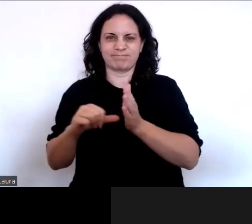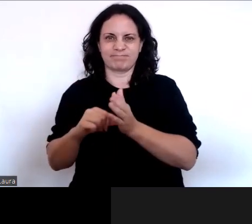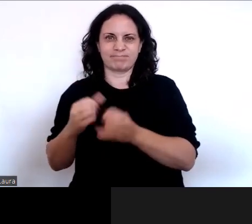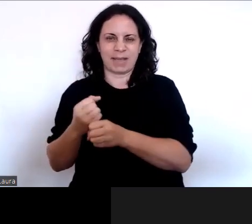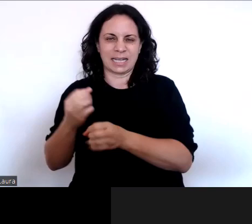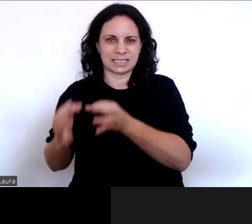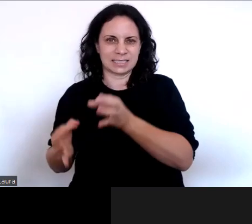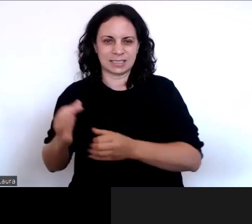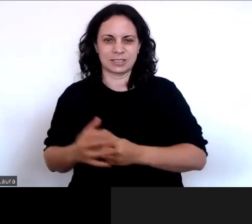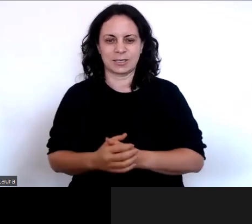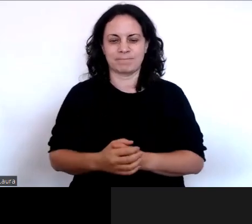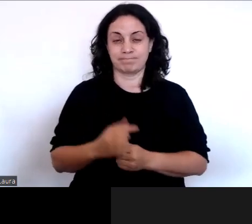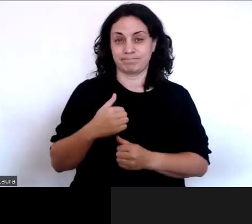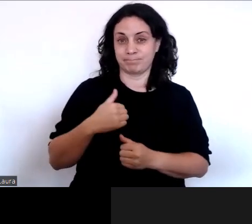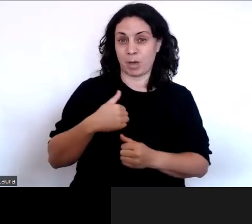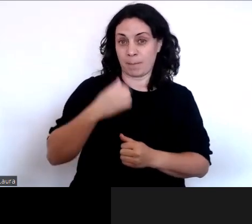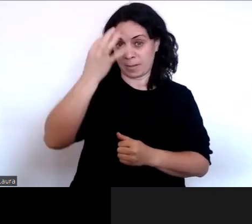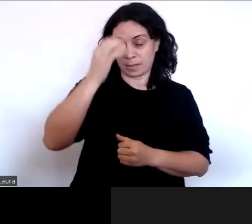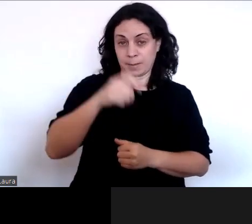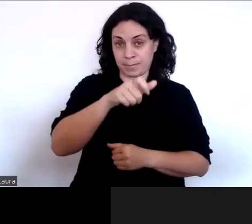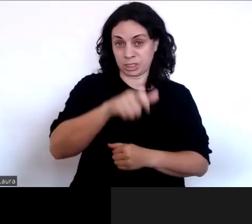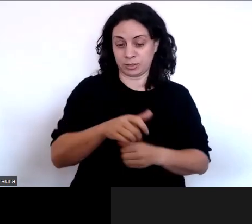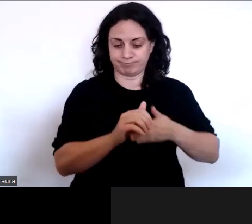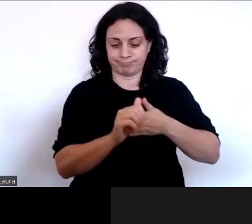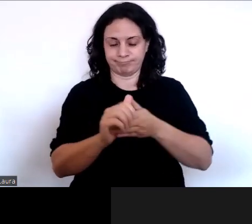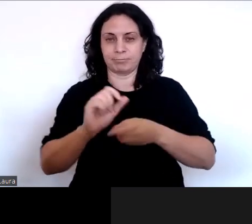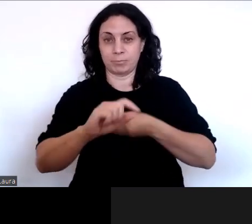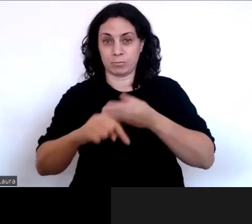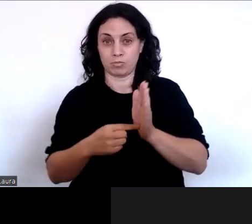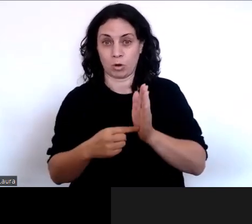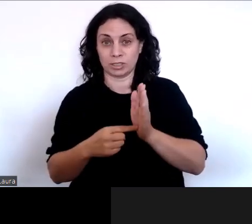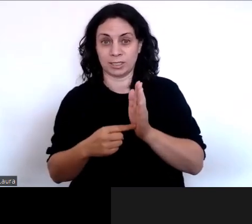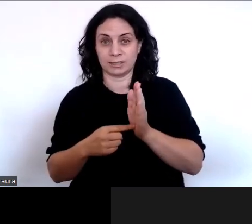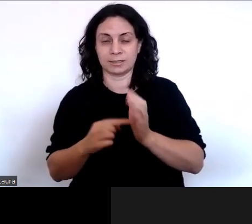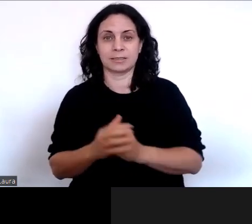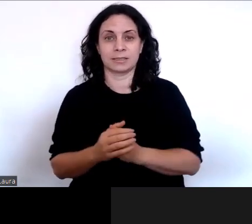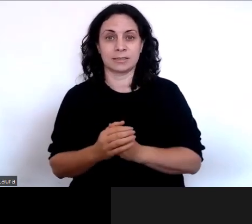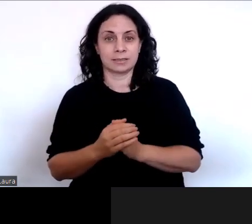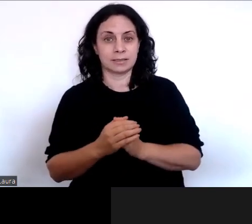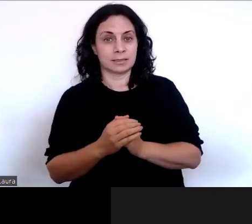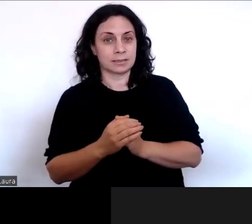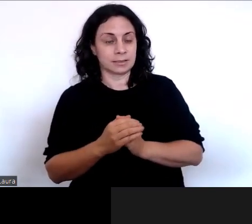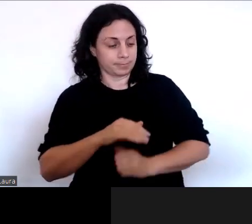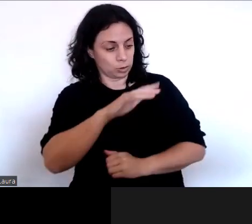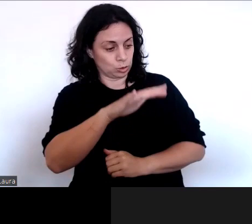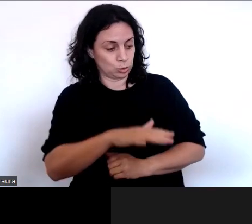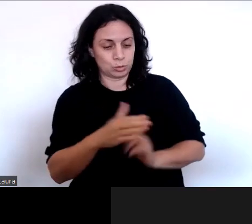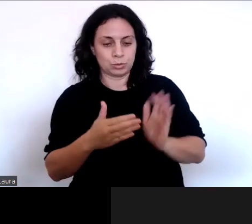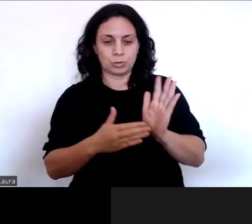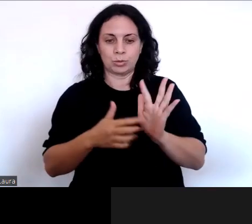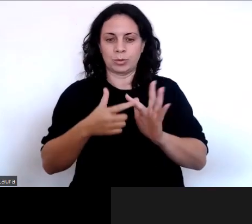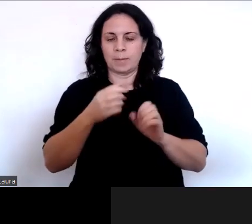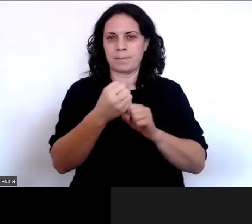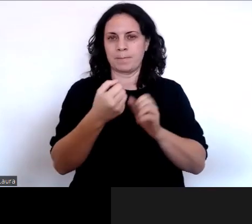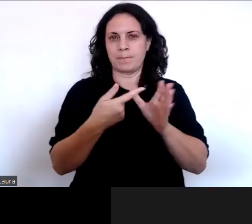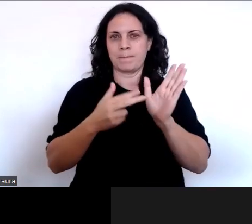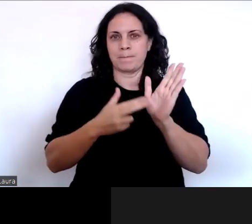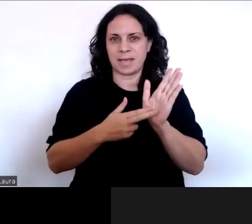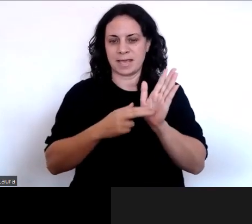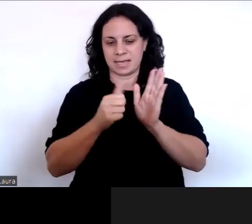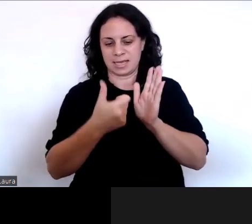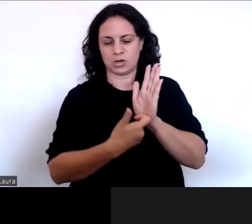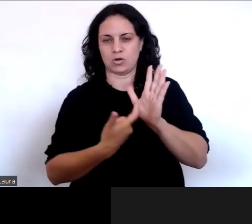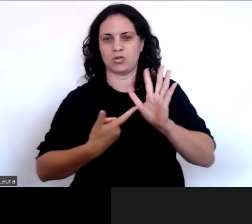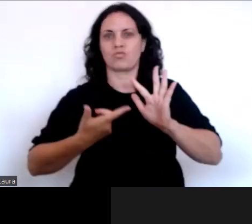Commissioner leading this project and joining me on this webinar is Megan Ray who is our project lead.